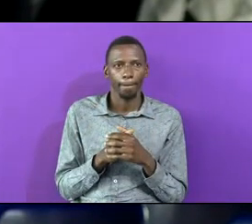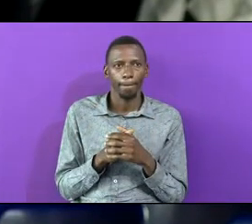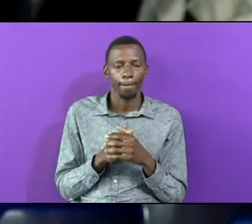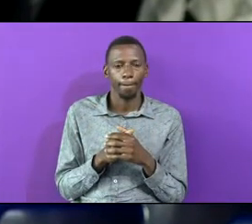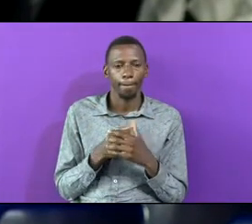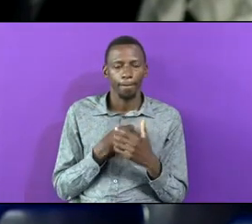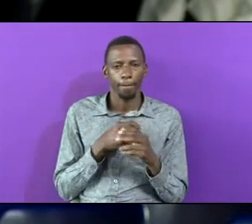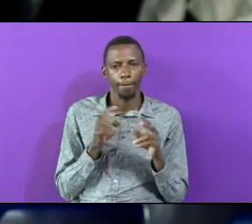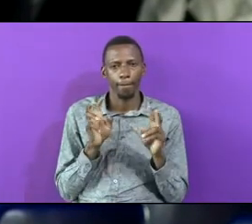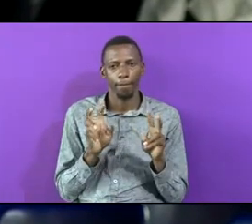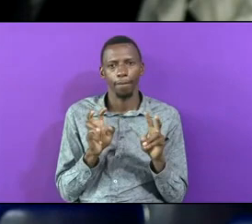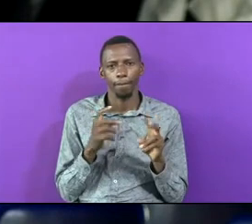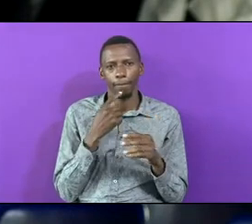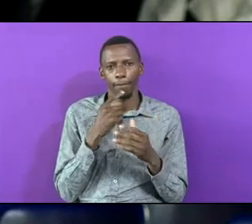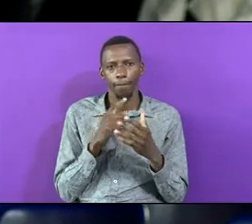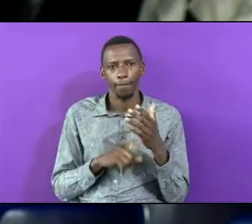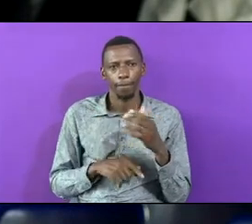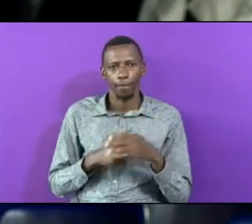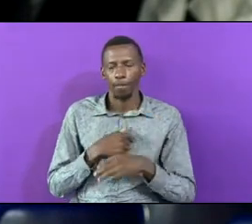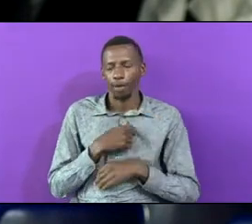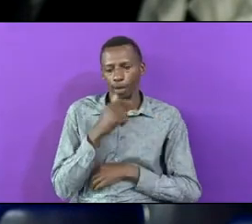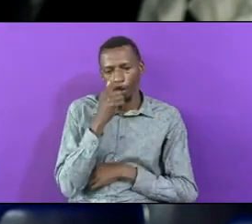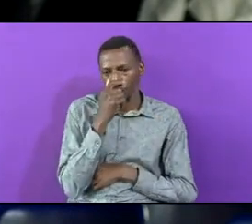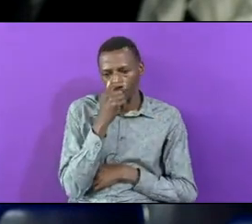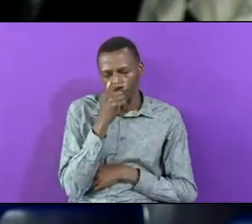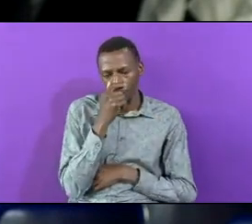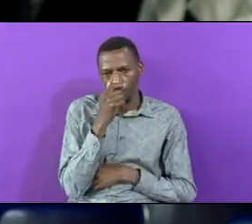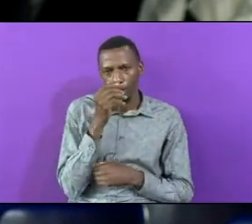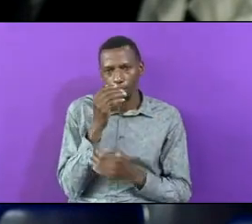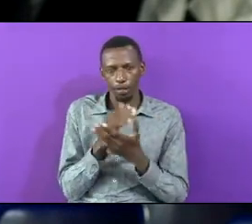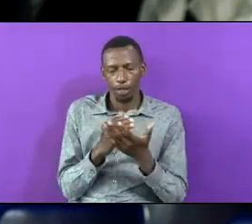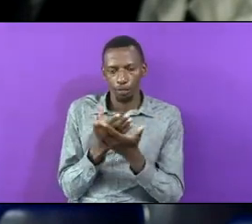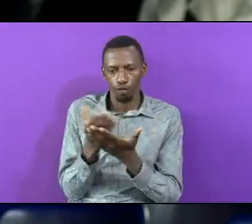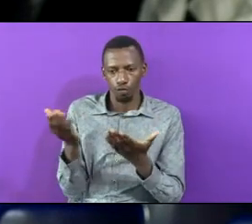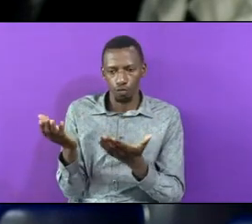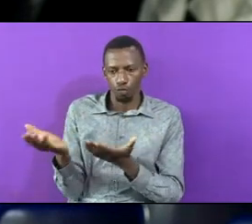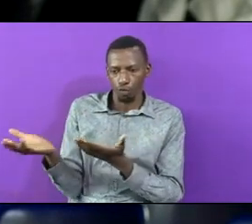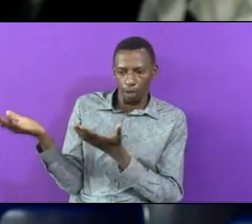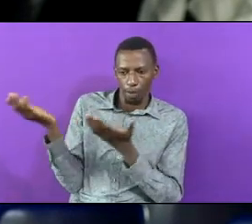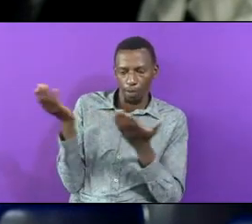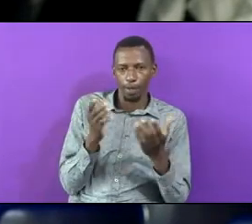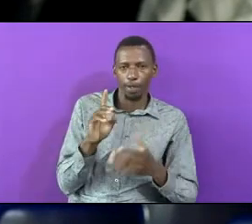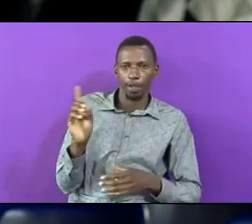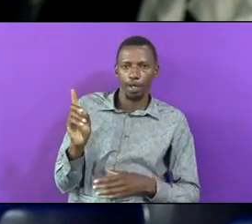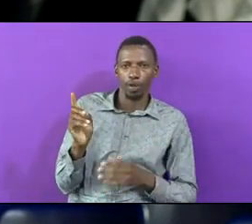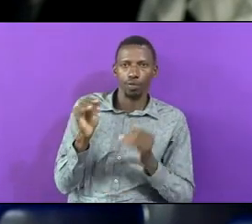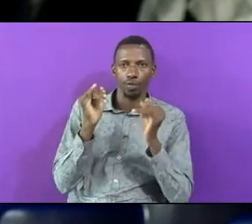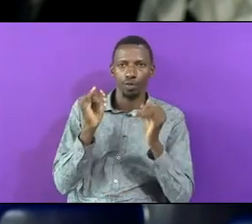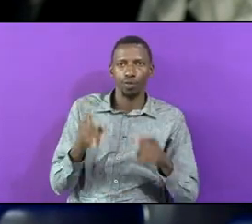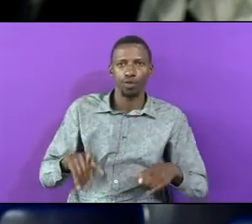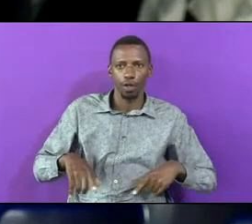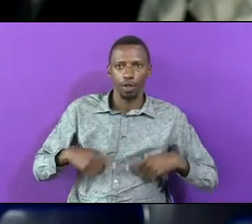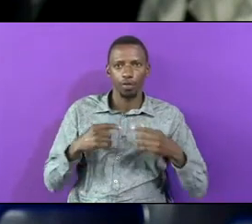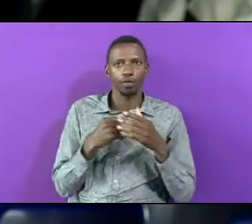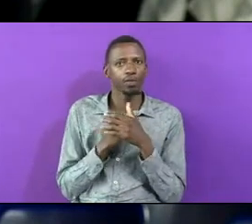I Looked At Them And I Said I Wish Some Of You Will Be Brought To Nairobi New Life So That You Help Us